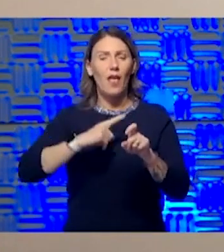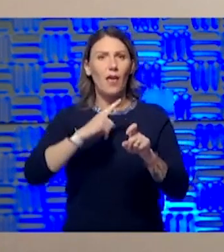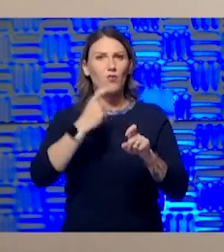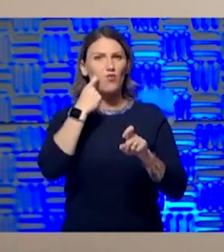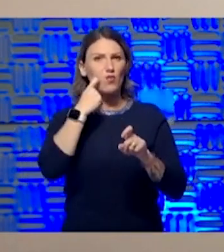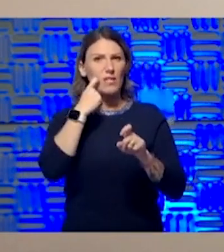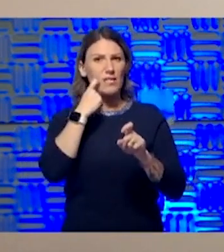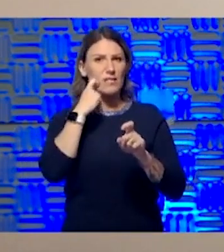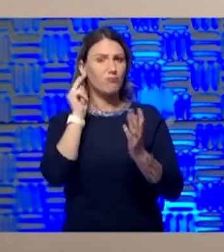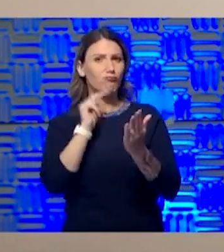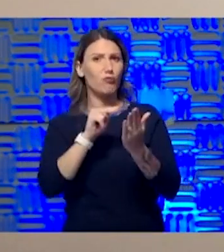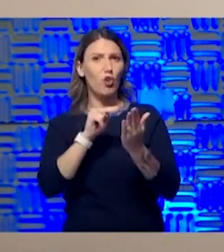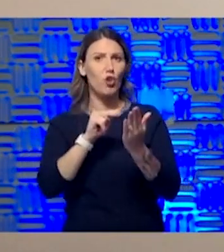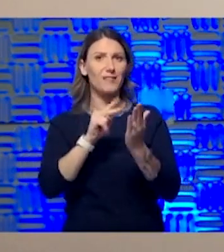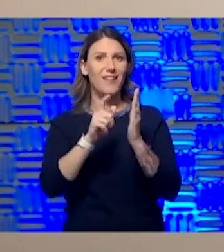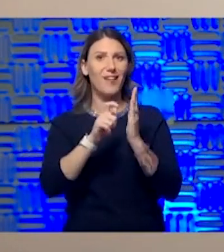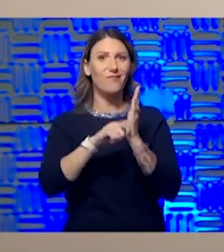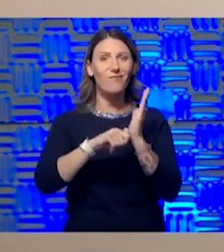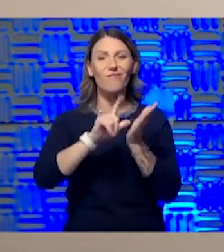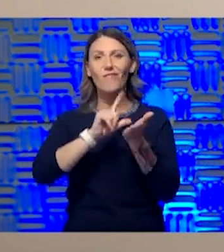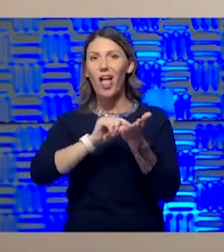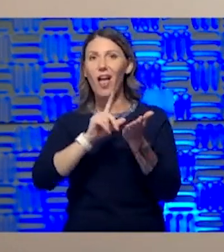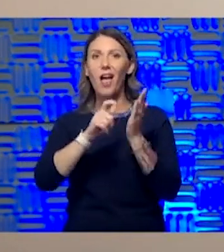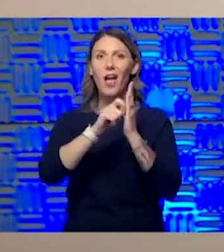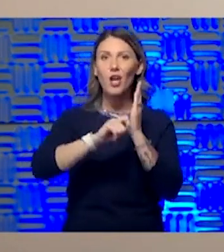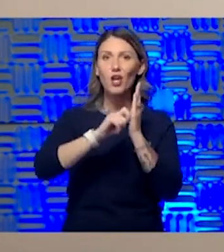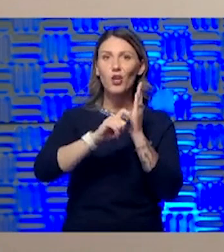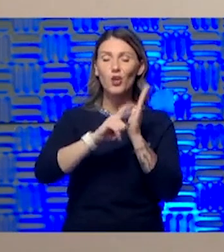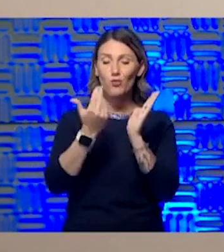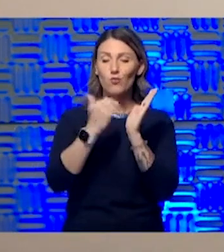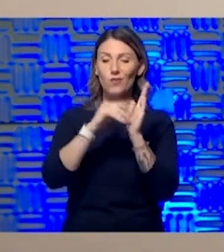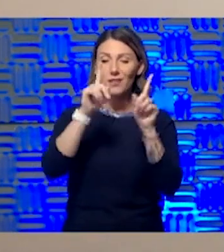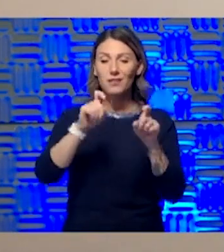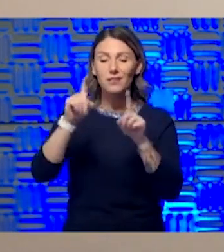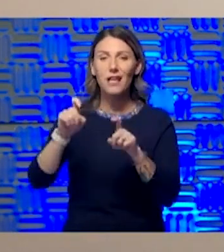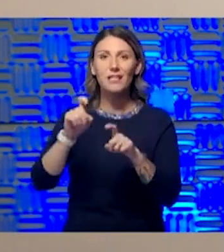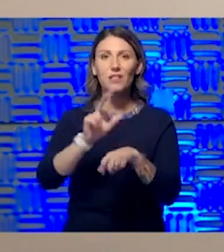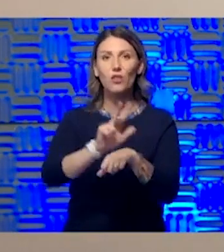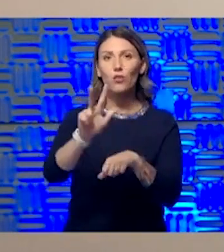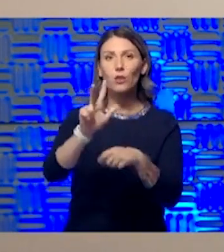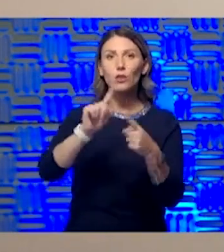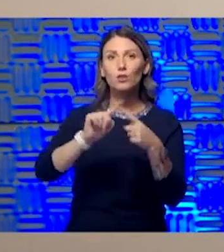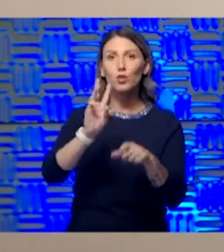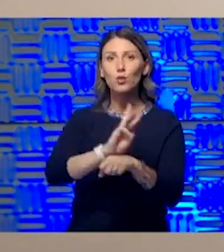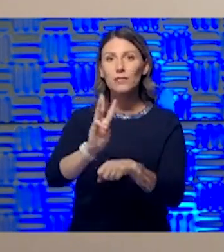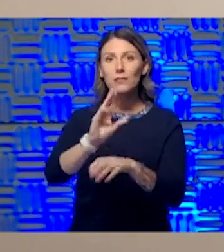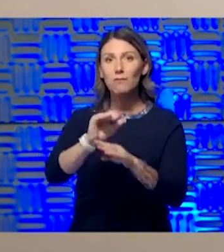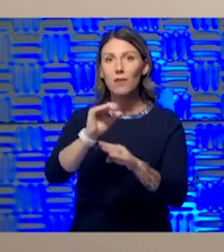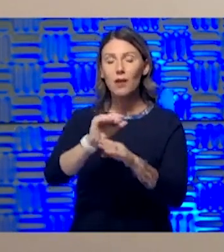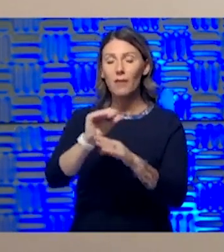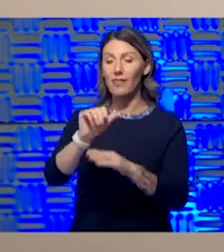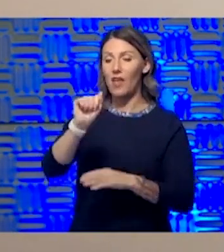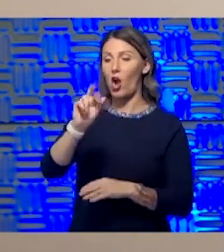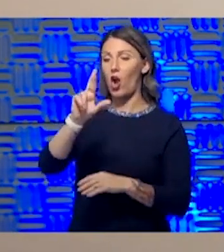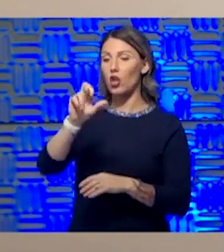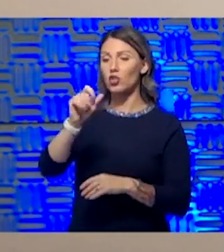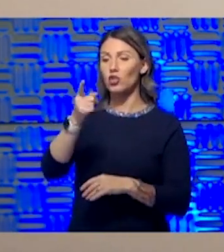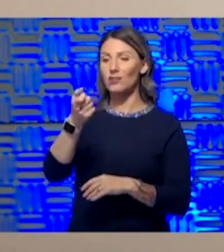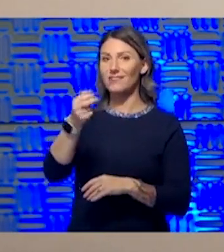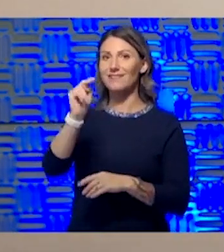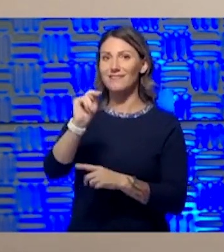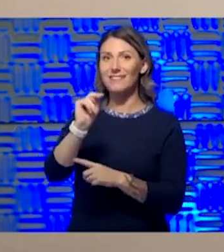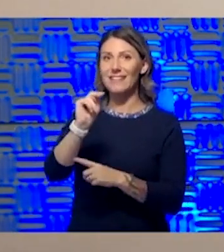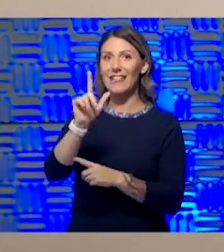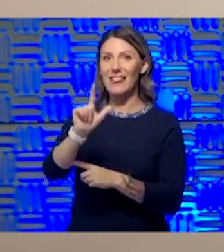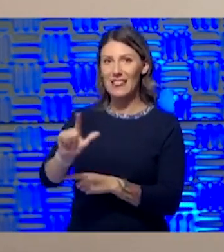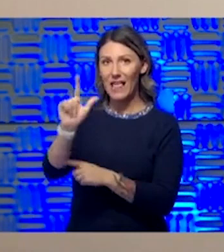We've got a testing event with free testing this afternoon, 3 to 6 p.m. down in Argentine at the Argentine Library. So if you live in Kansas City,